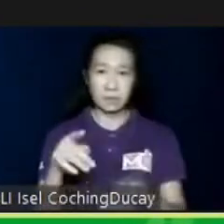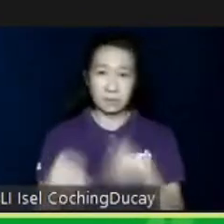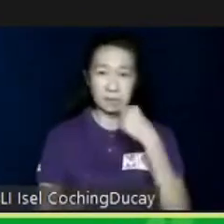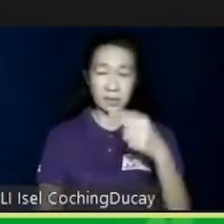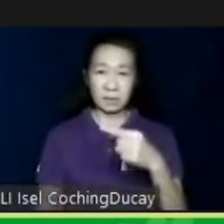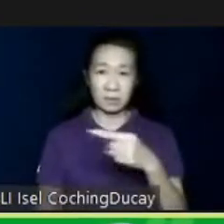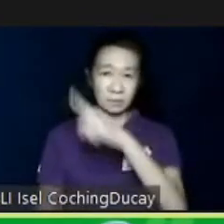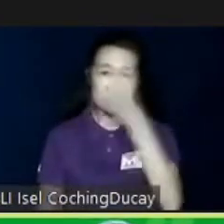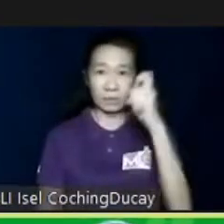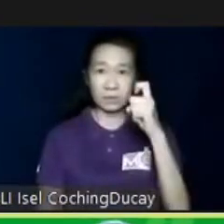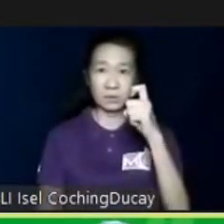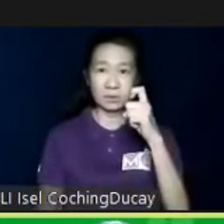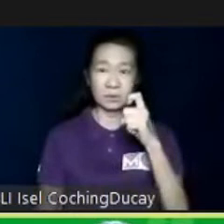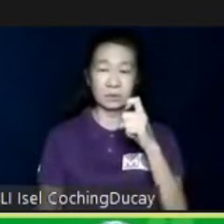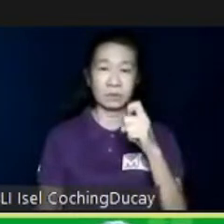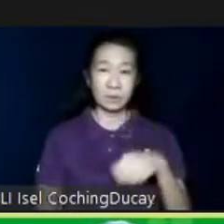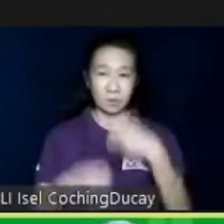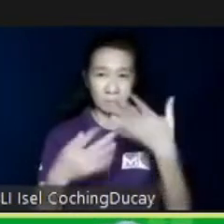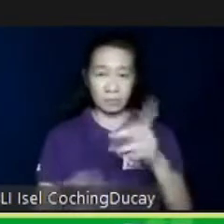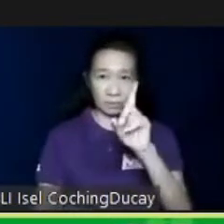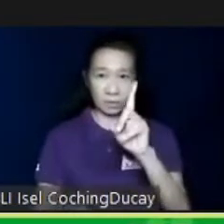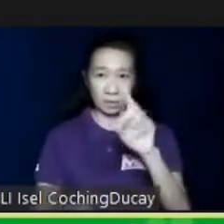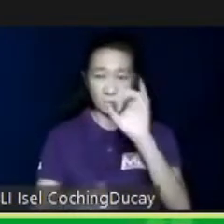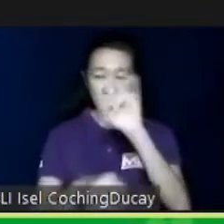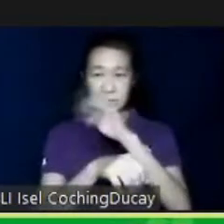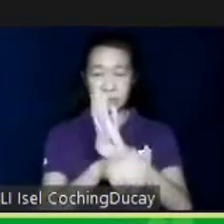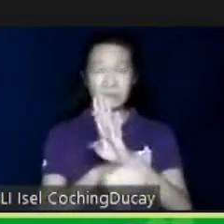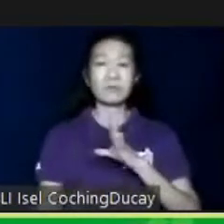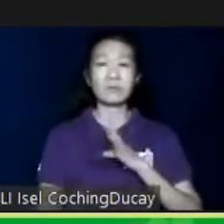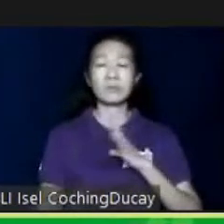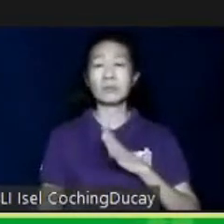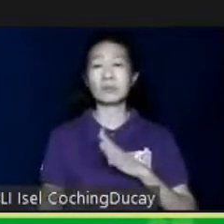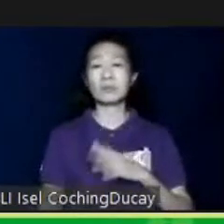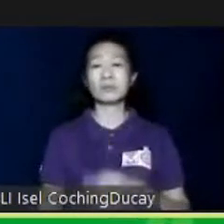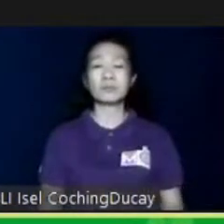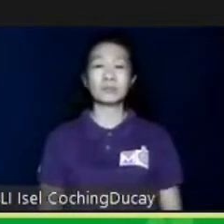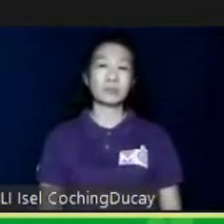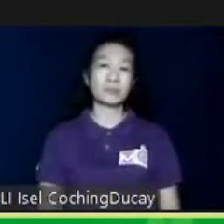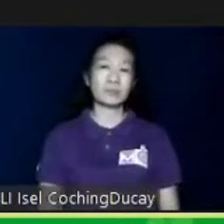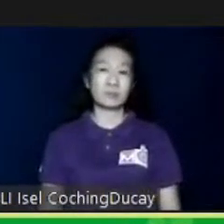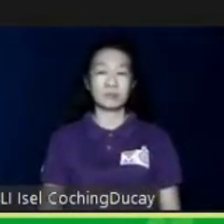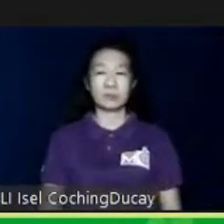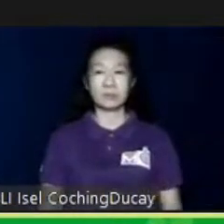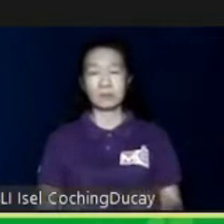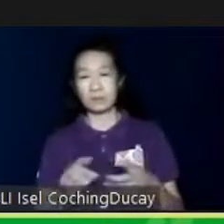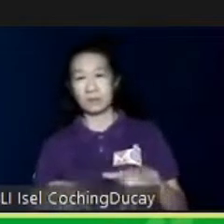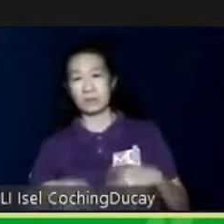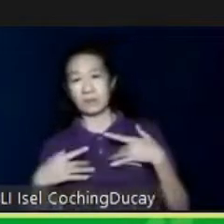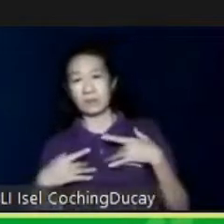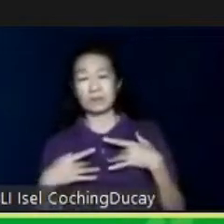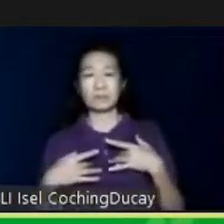because you've already given someone a job or, ah, okay, he was placed already. It's fine for life. That's not true.